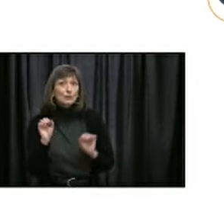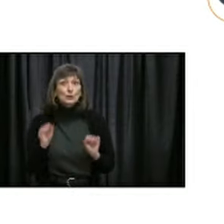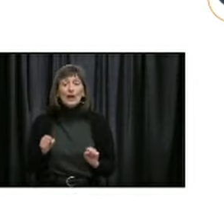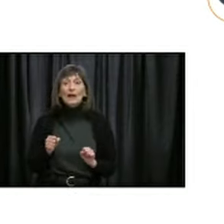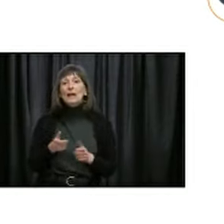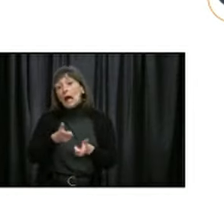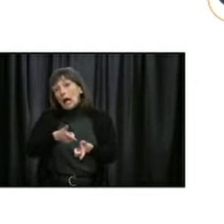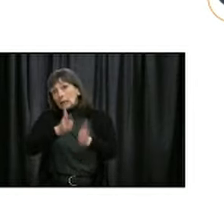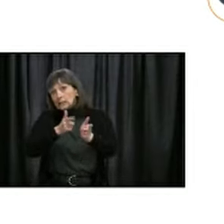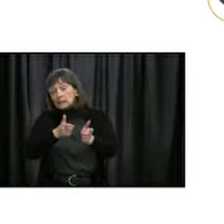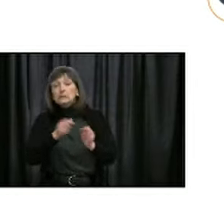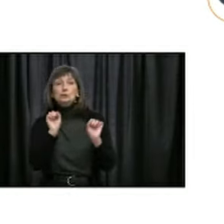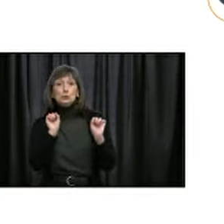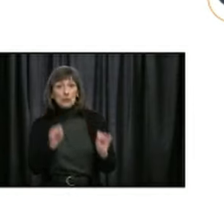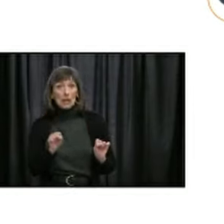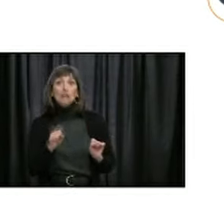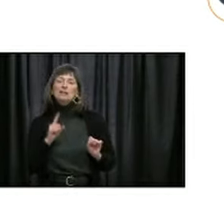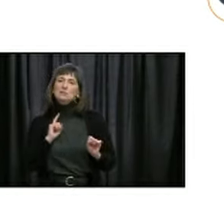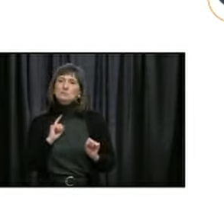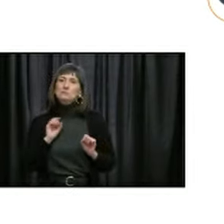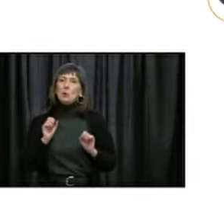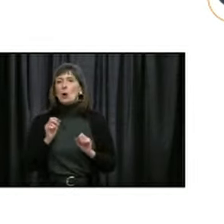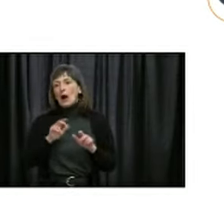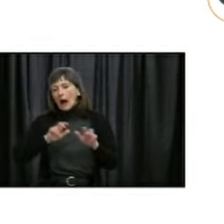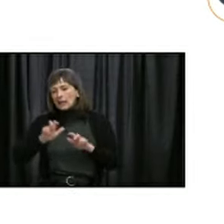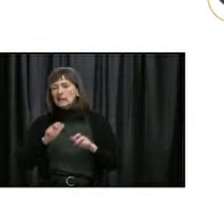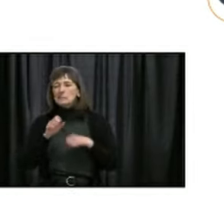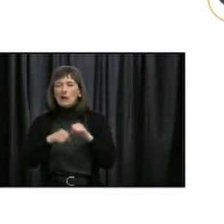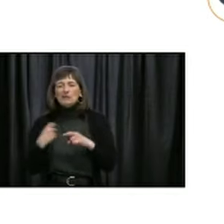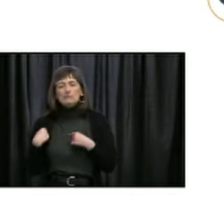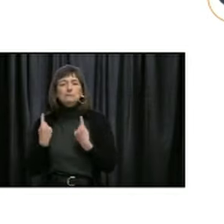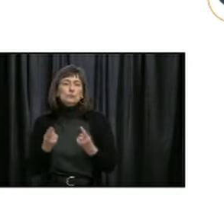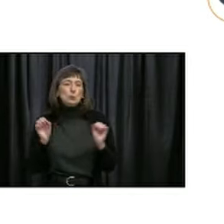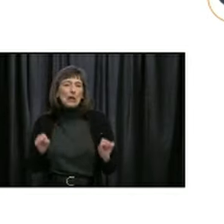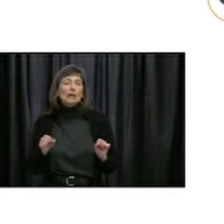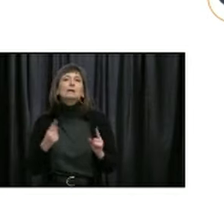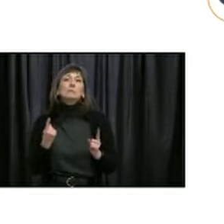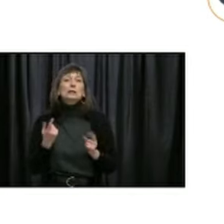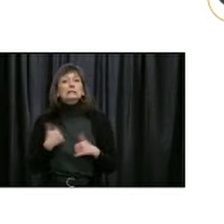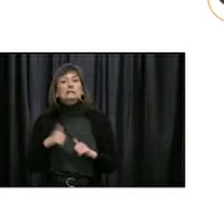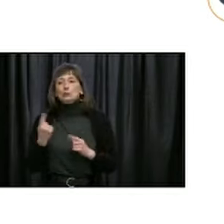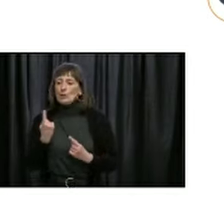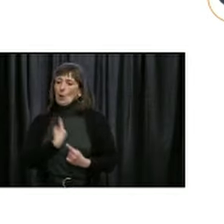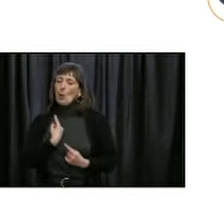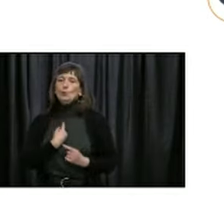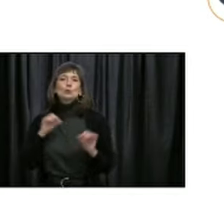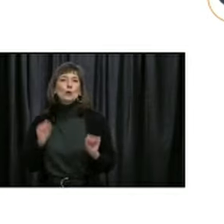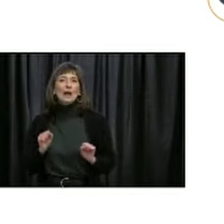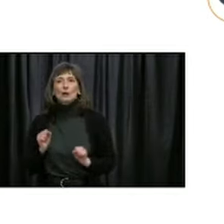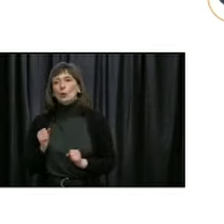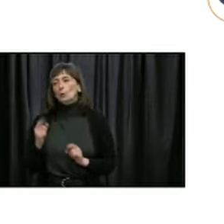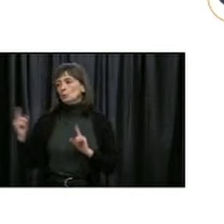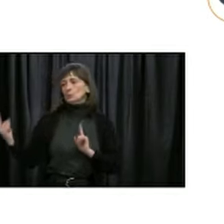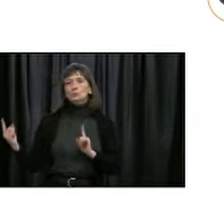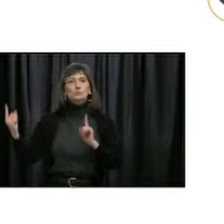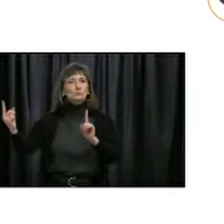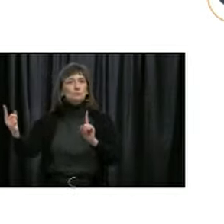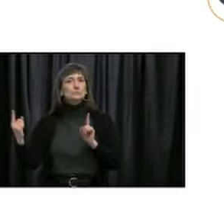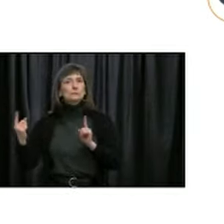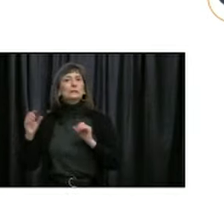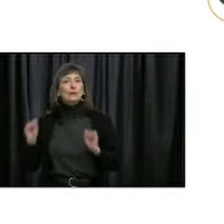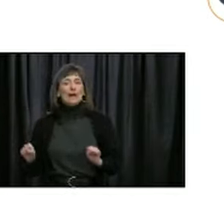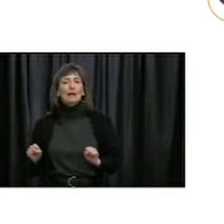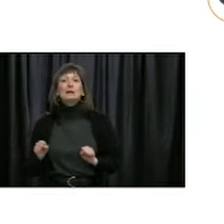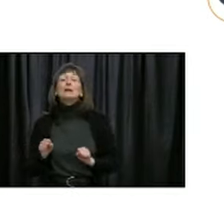course all the things that we've been able to do all along, like hiking and biking and things like that. We're also looking at low-risk non-essential businesses, like